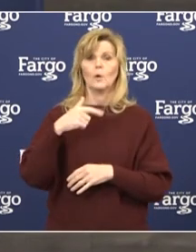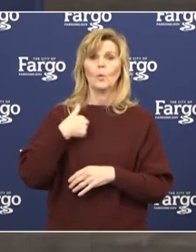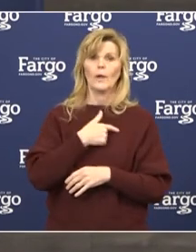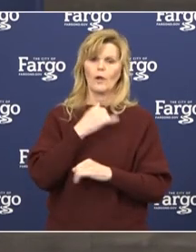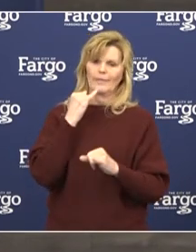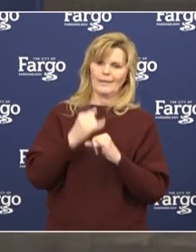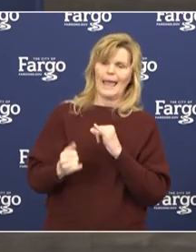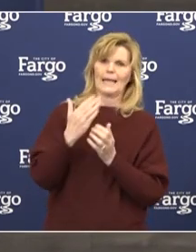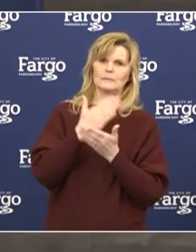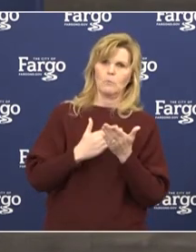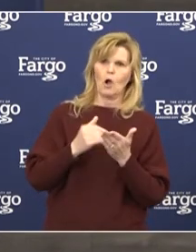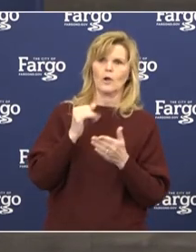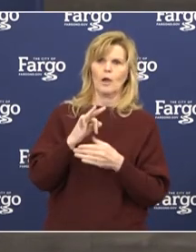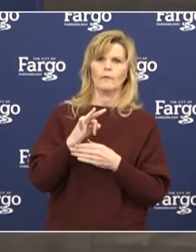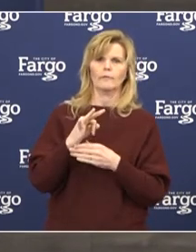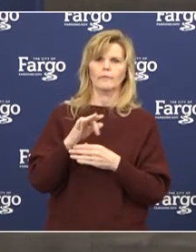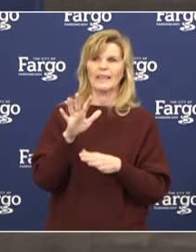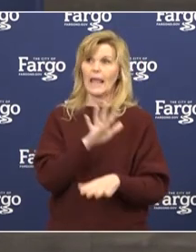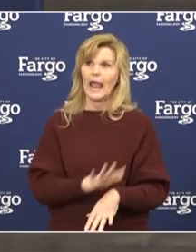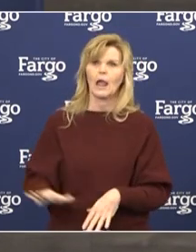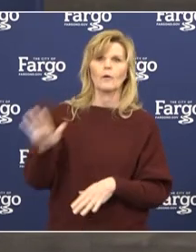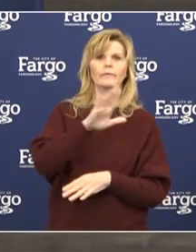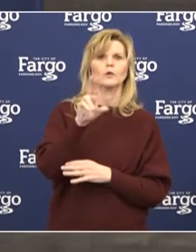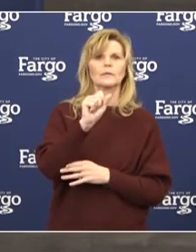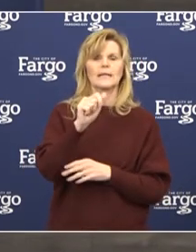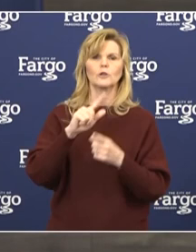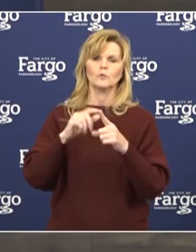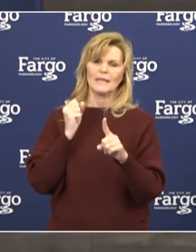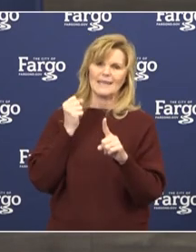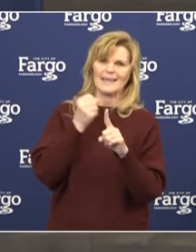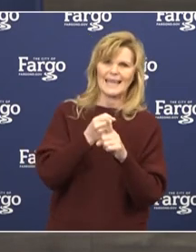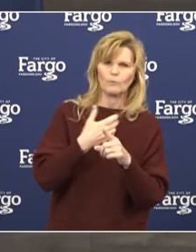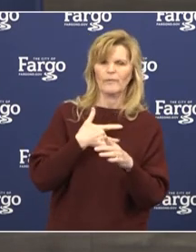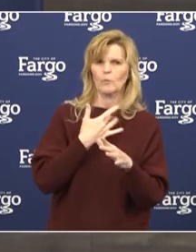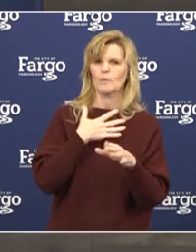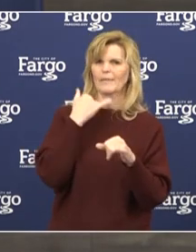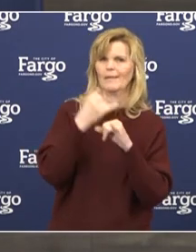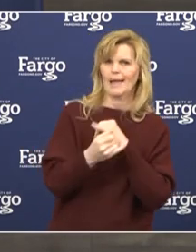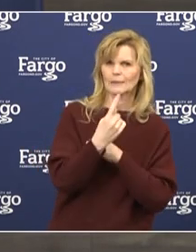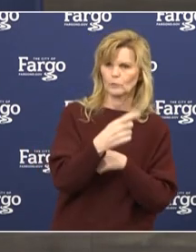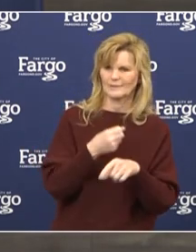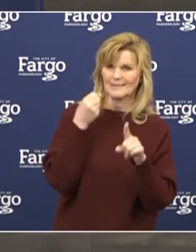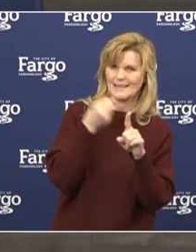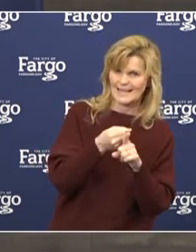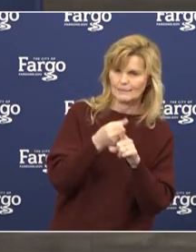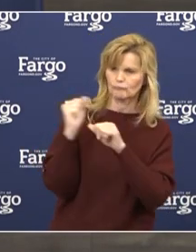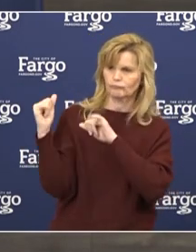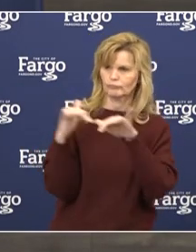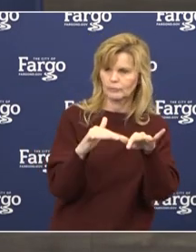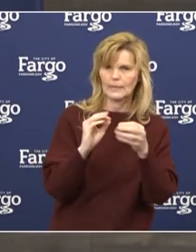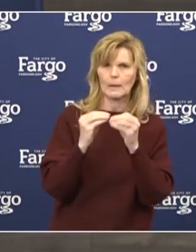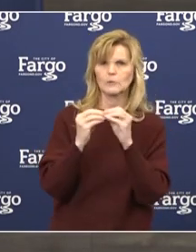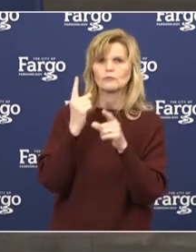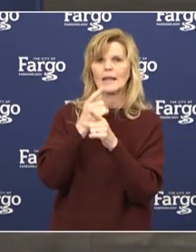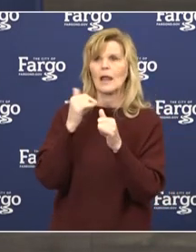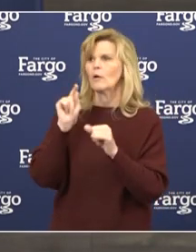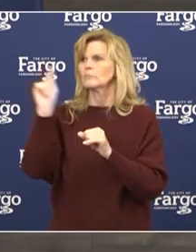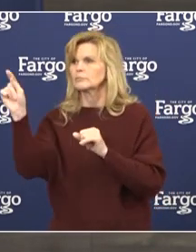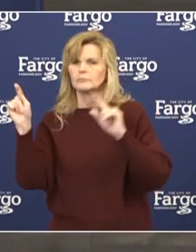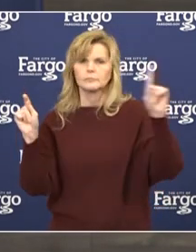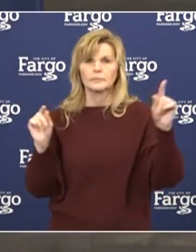hit the hardest, and so we can learn from all those other areas that are experiencing surges before us.